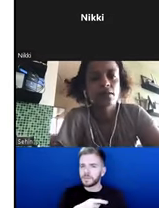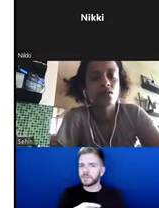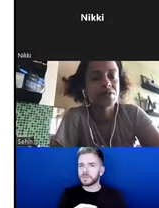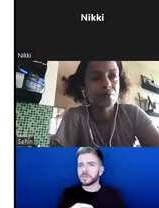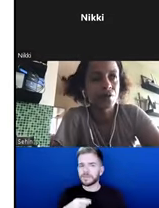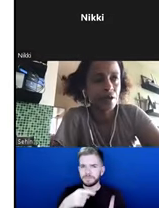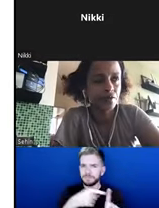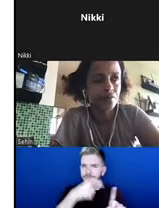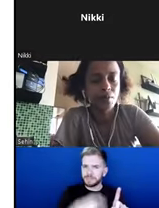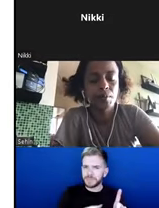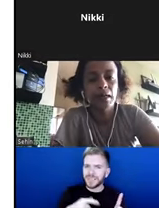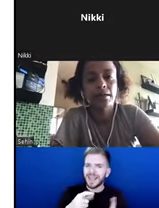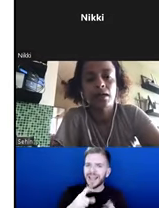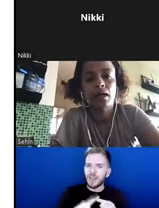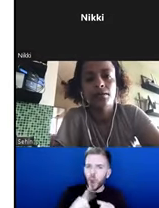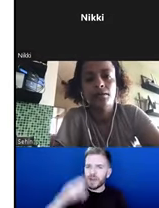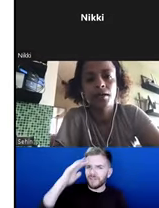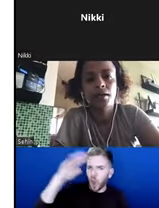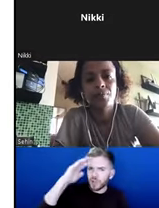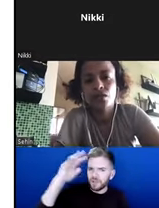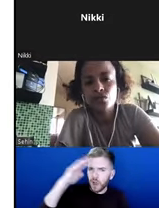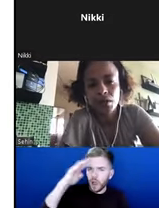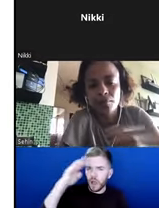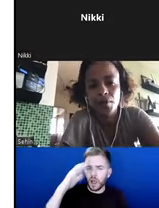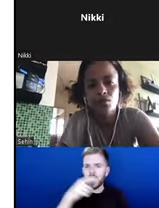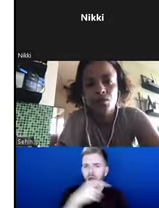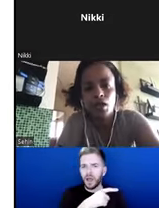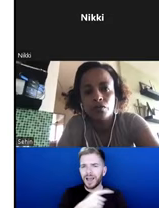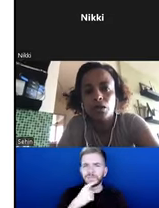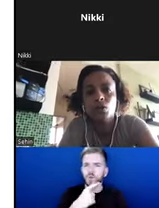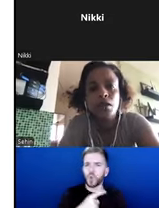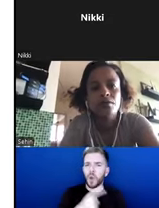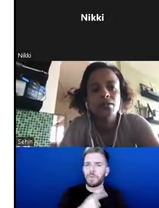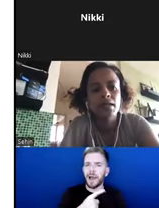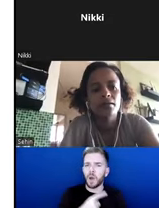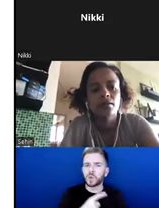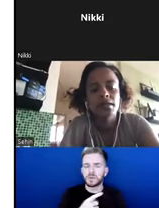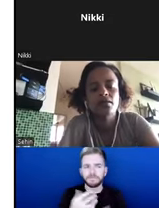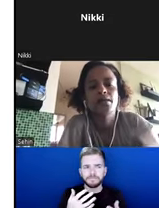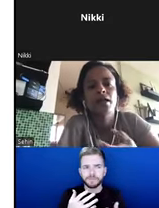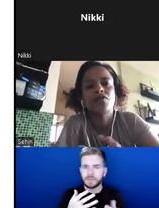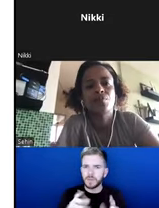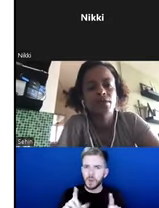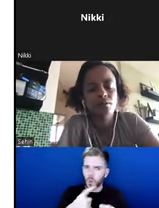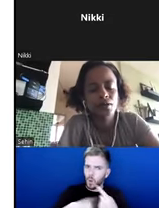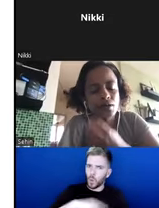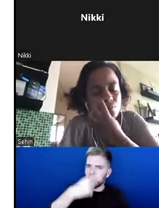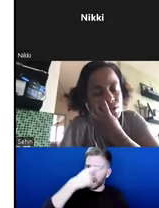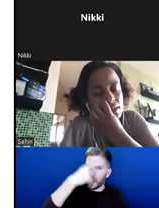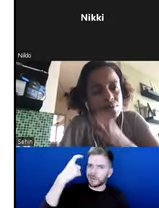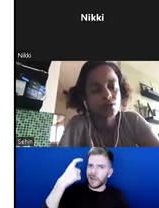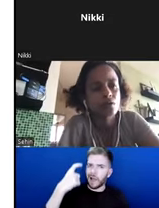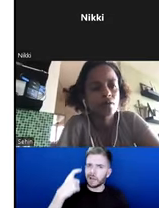who is the contemporary of people like Descartes. And he was talking about really what we understand as kind of the the